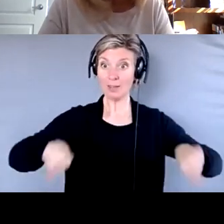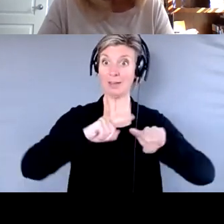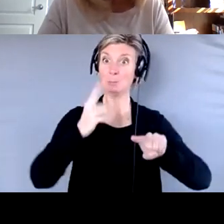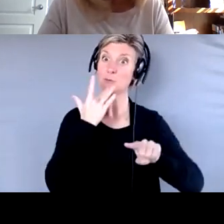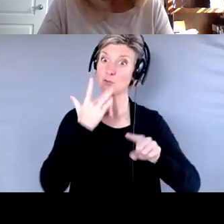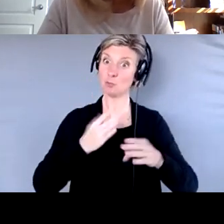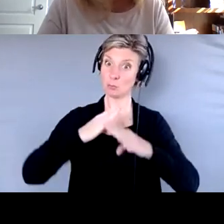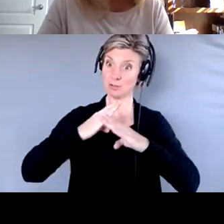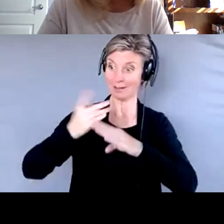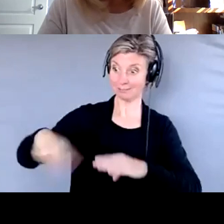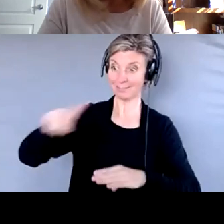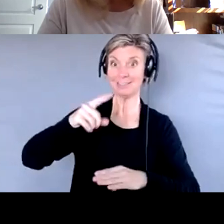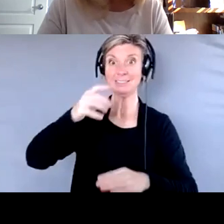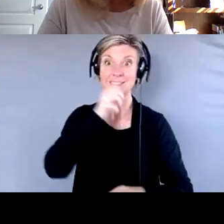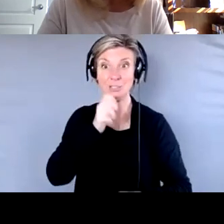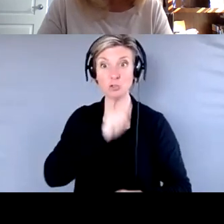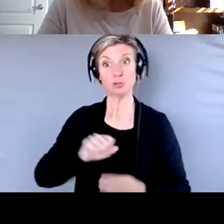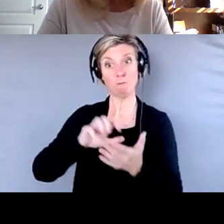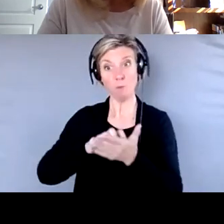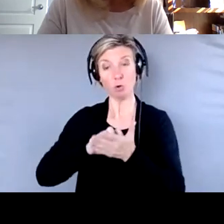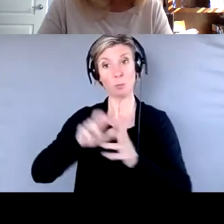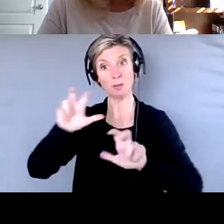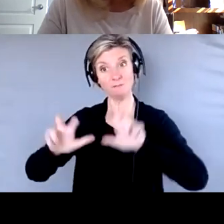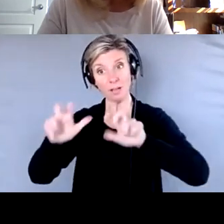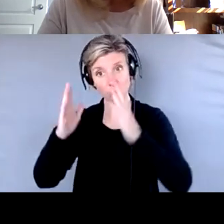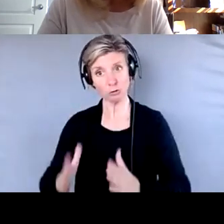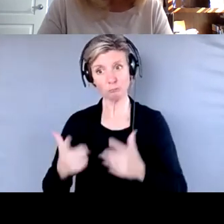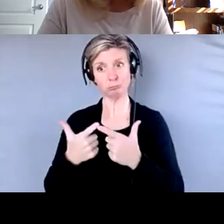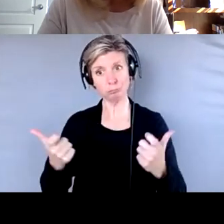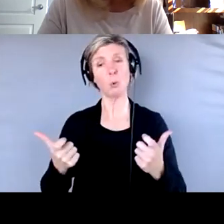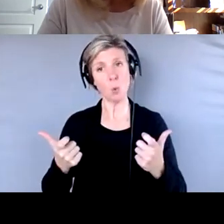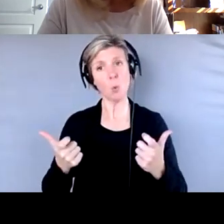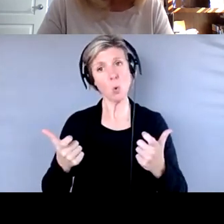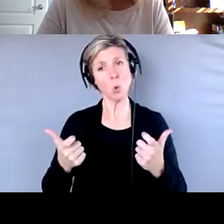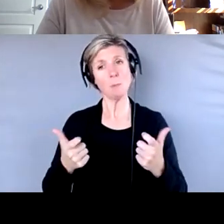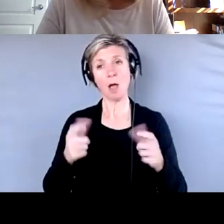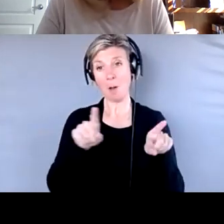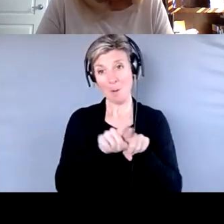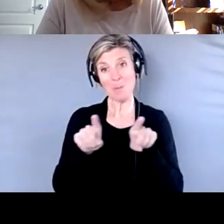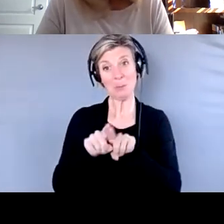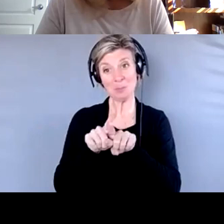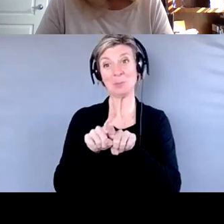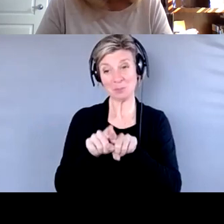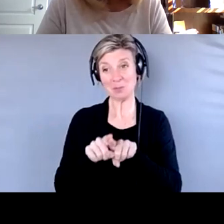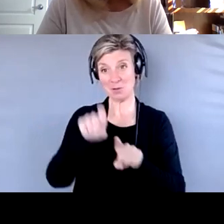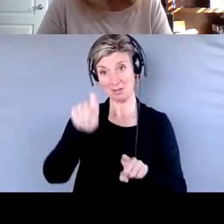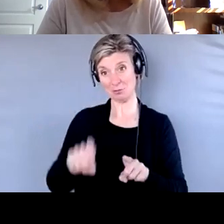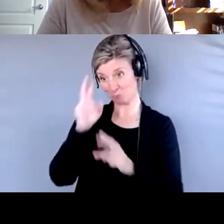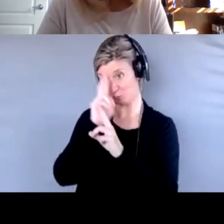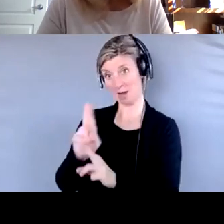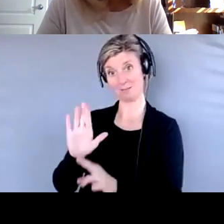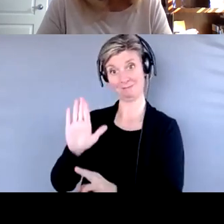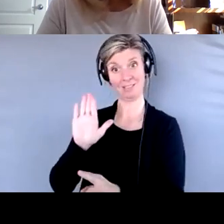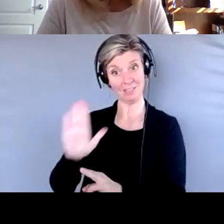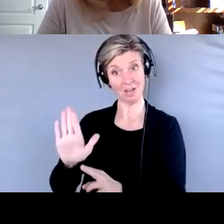vulnerable investors, and we all want to do our part for that. But at the same time, we have to respect an investor's autonomy and their